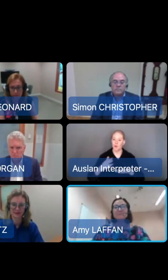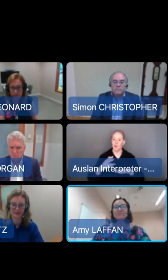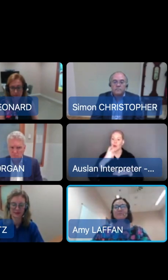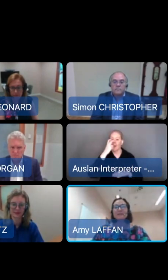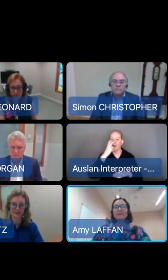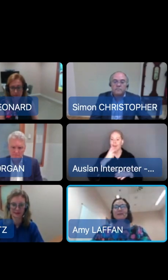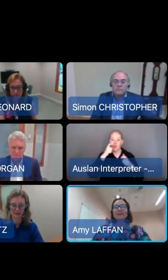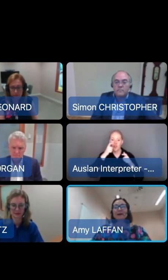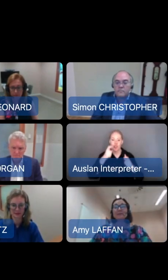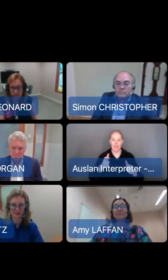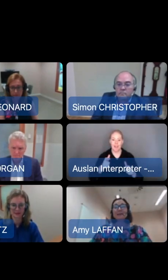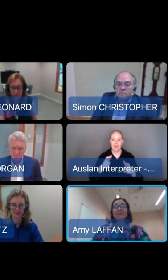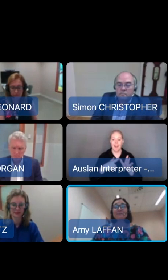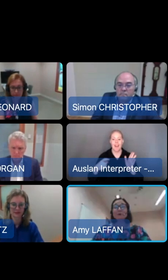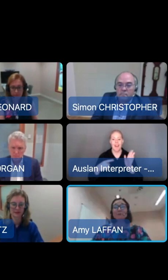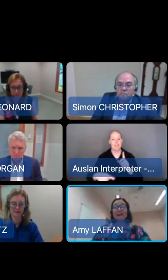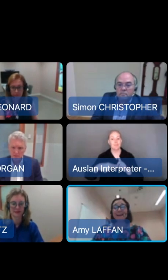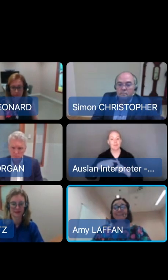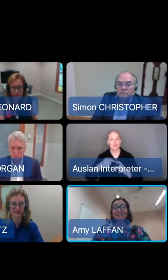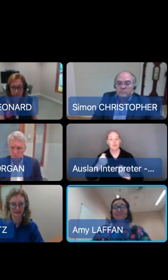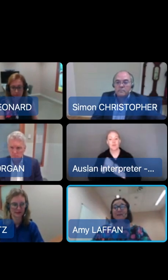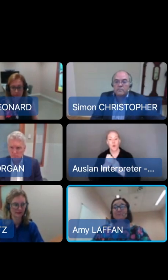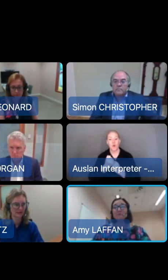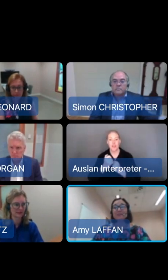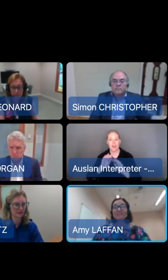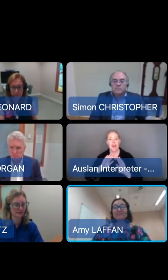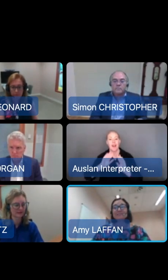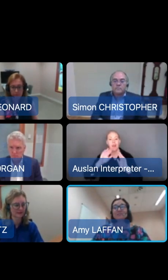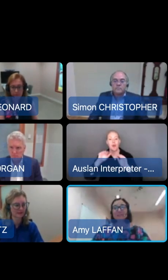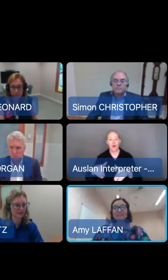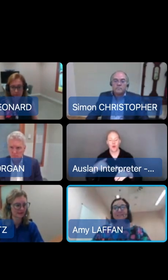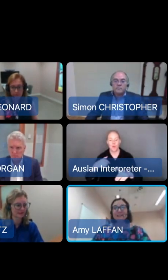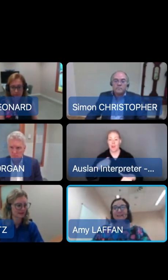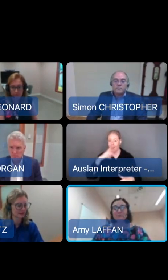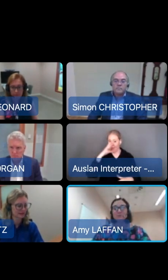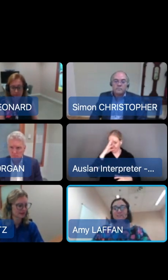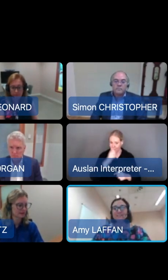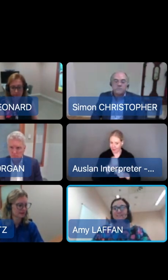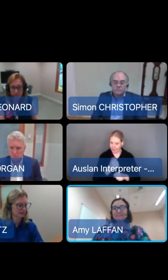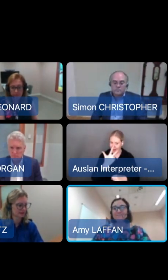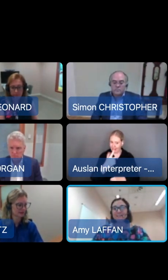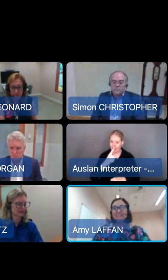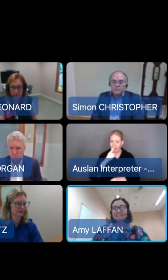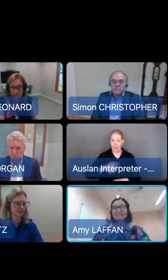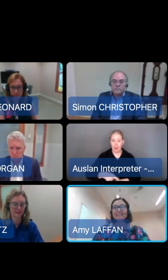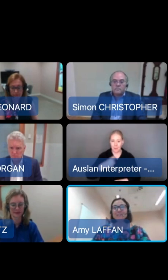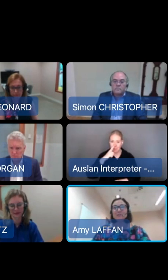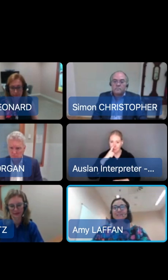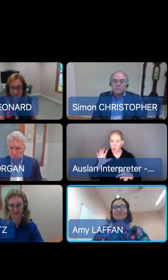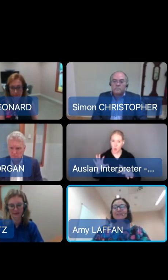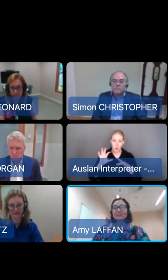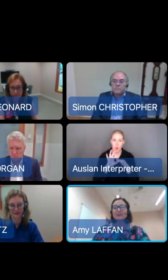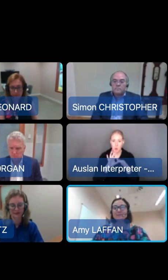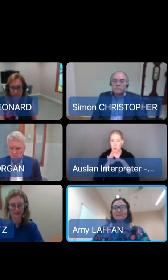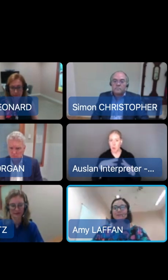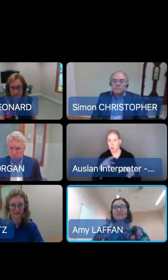update. I believe we have over 8,000 people registered to join us today, which is a fantastic interest, so